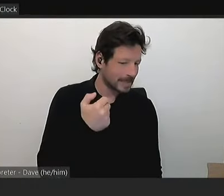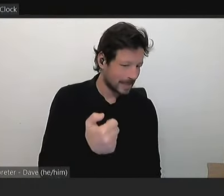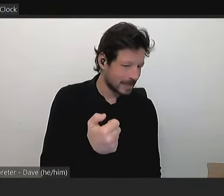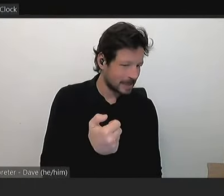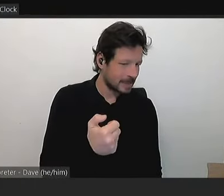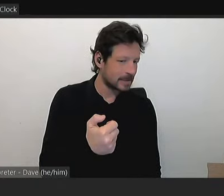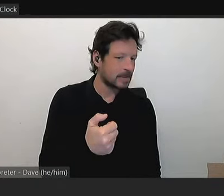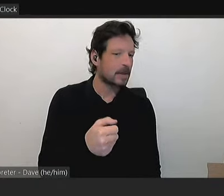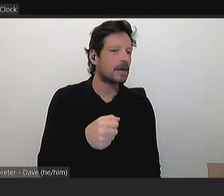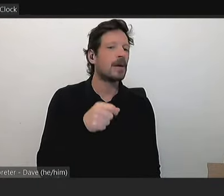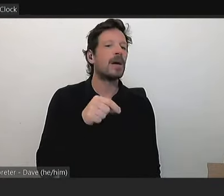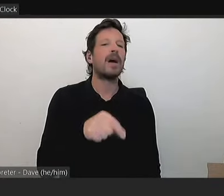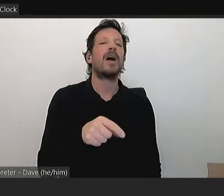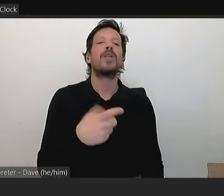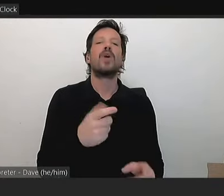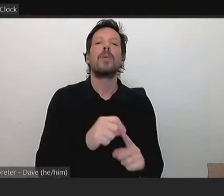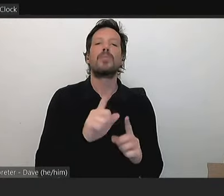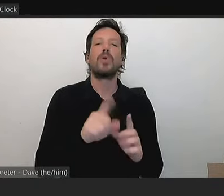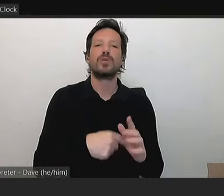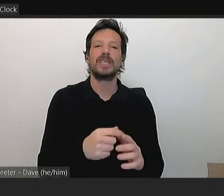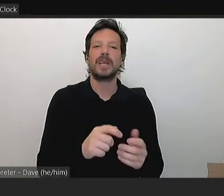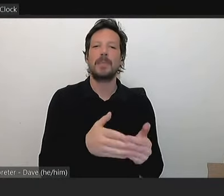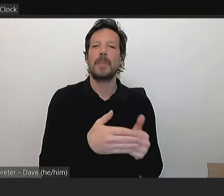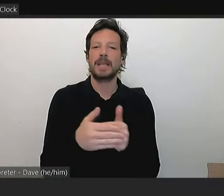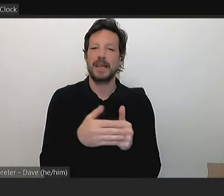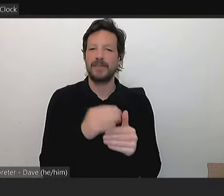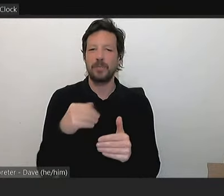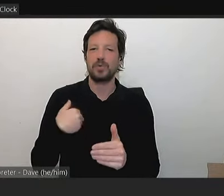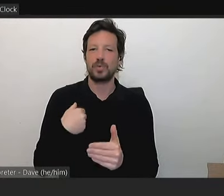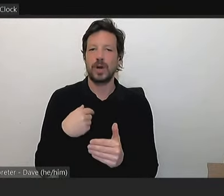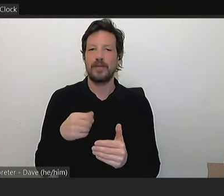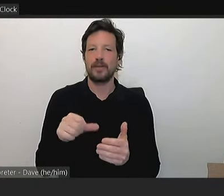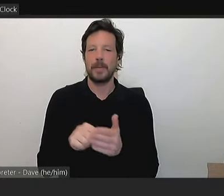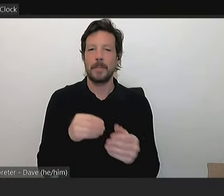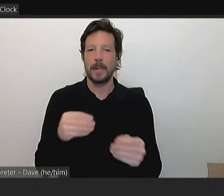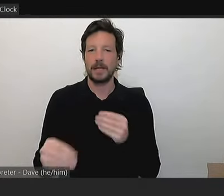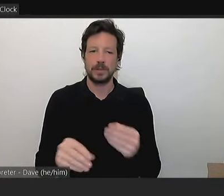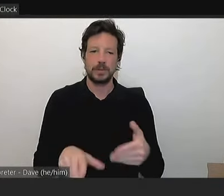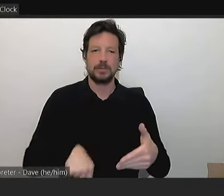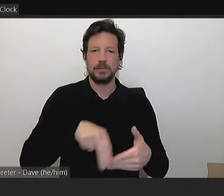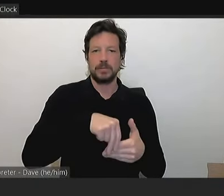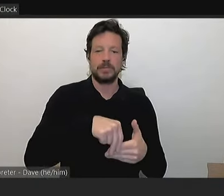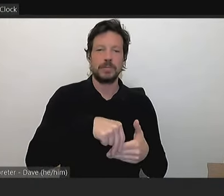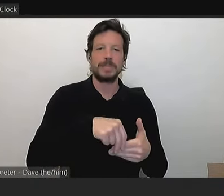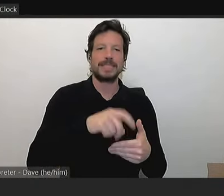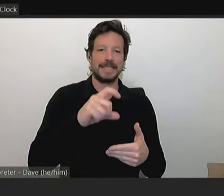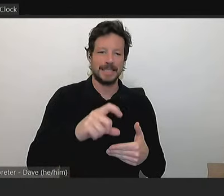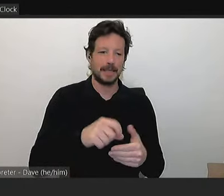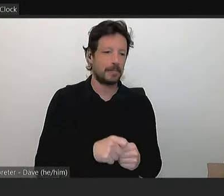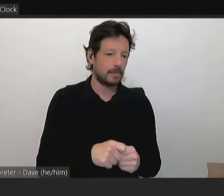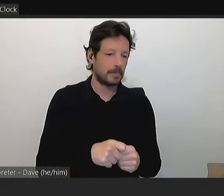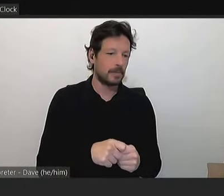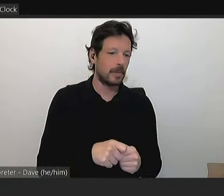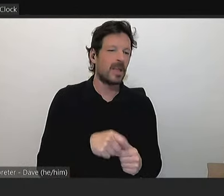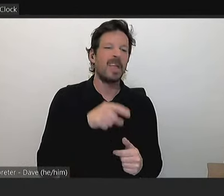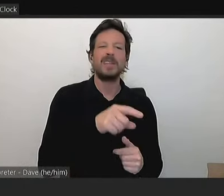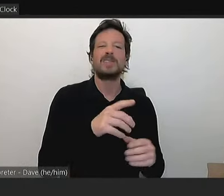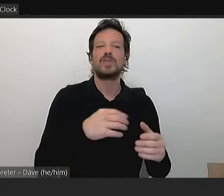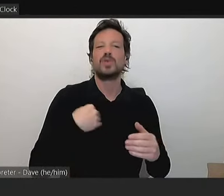projects have been amended since the draft budget and are reflected in attachment C. Appendix C is the draft budget itself, Councilors, it's just for clarity,